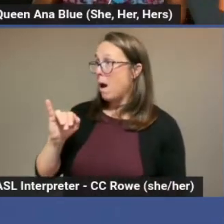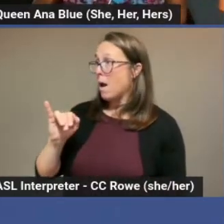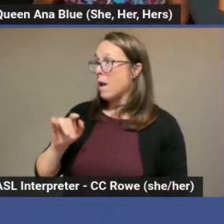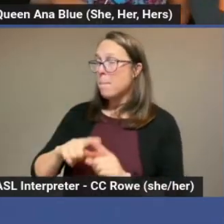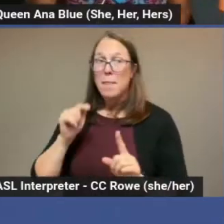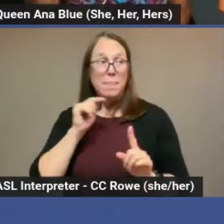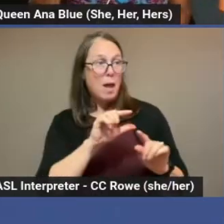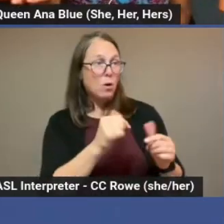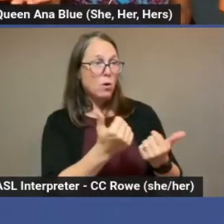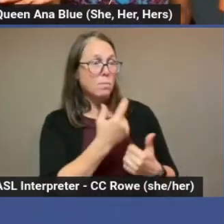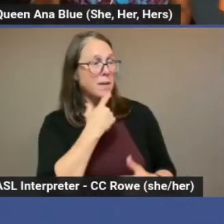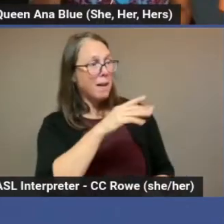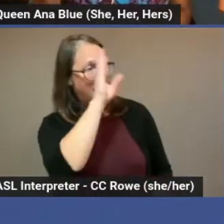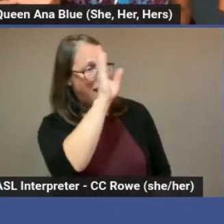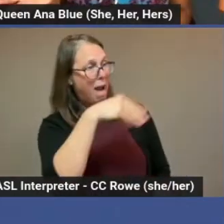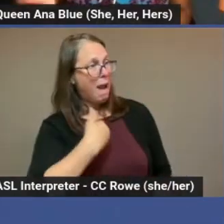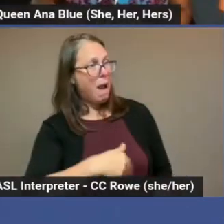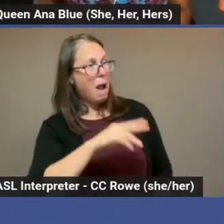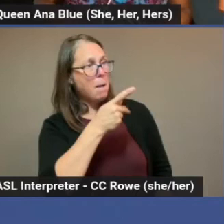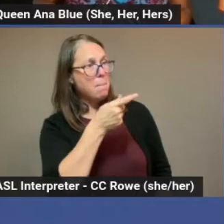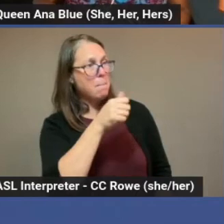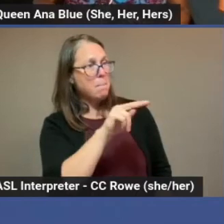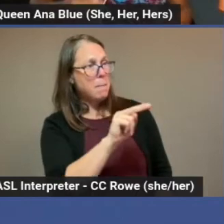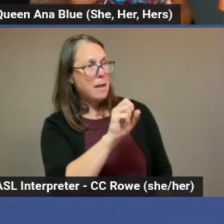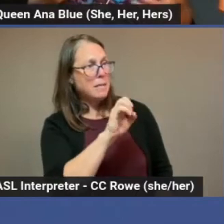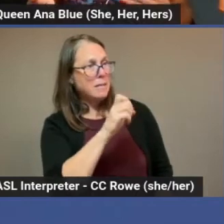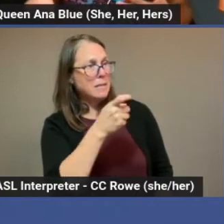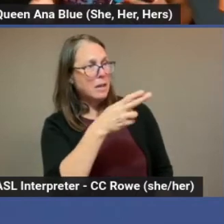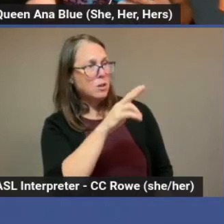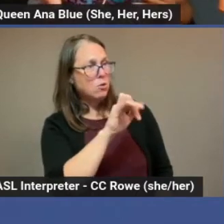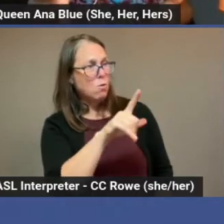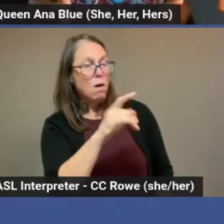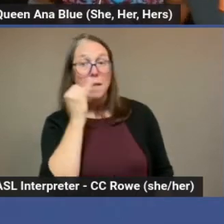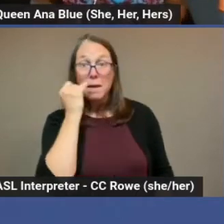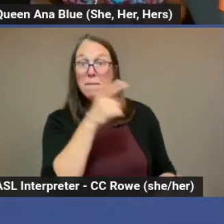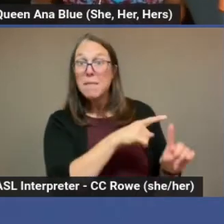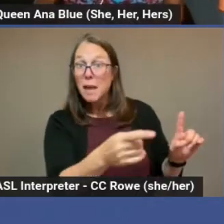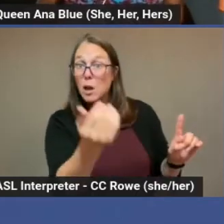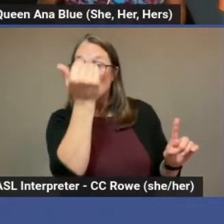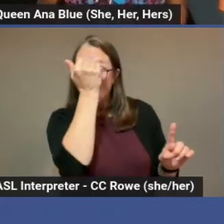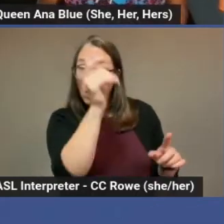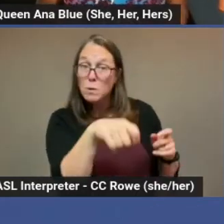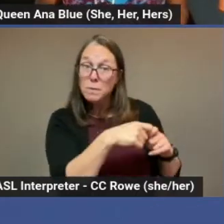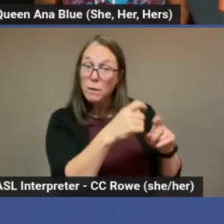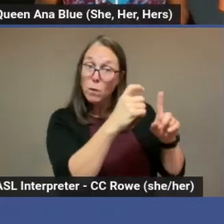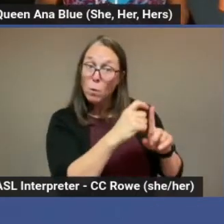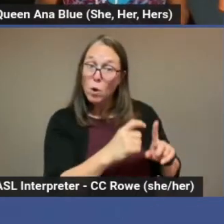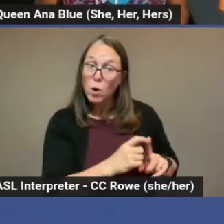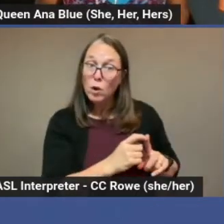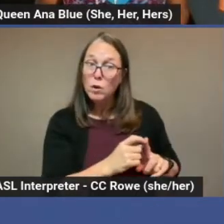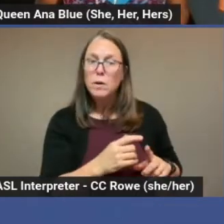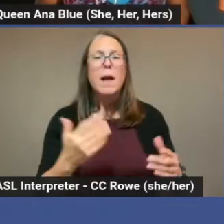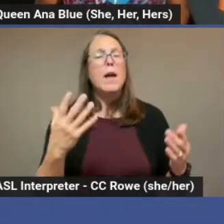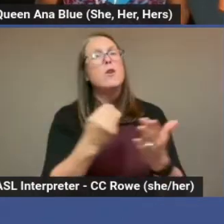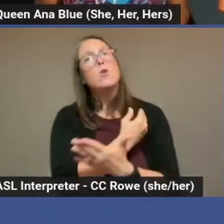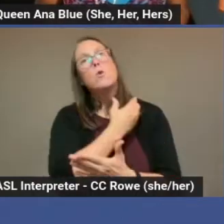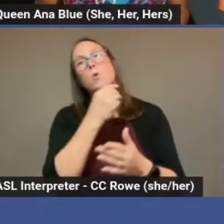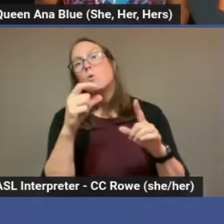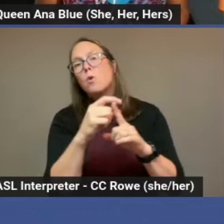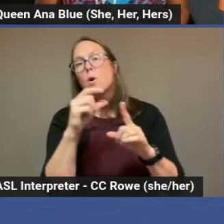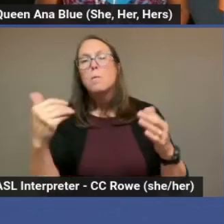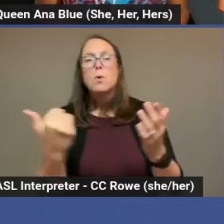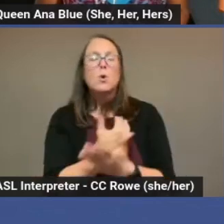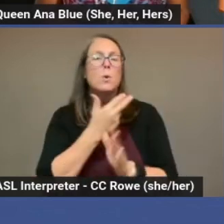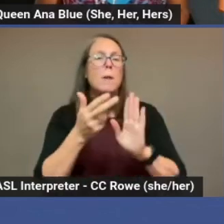group, you might be like, hi, I'm pansexual, if you think that they know a certain term. And new terms and labels are